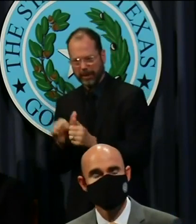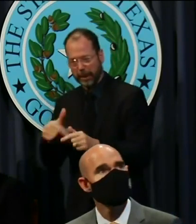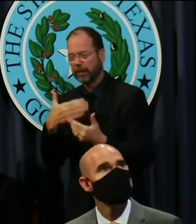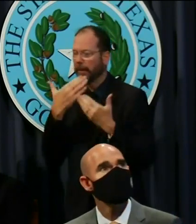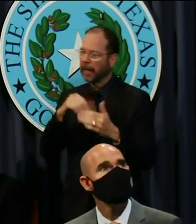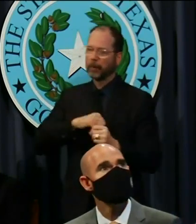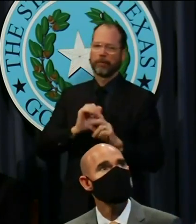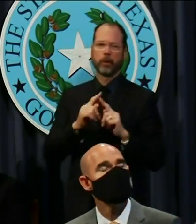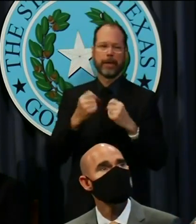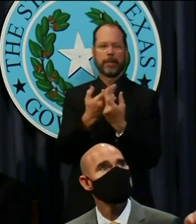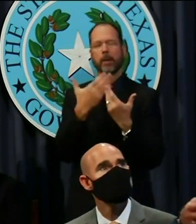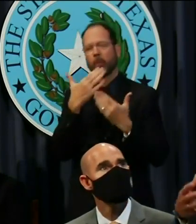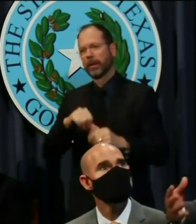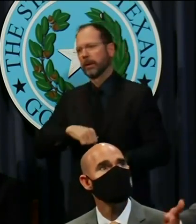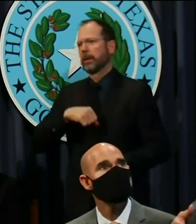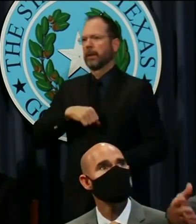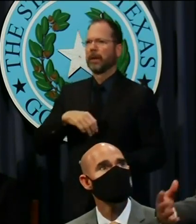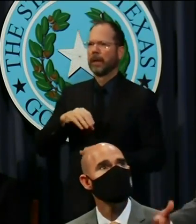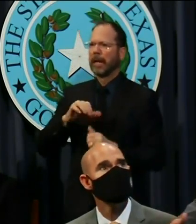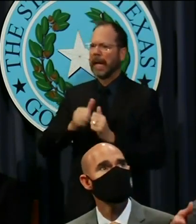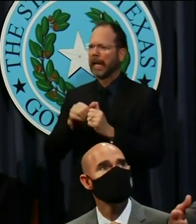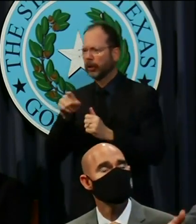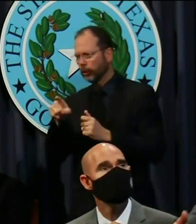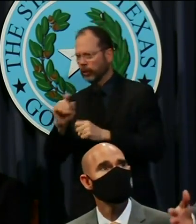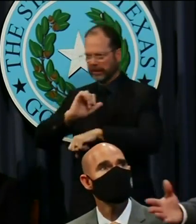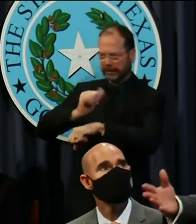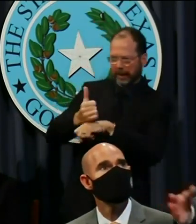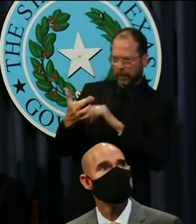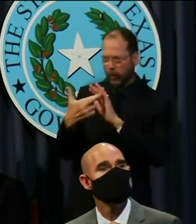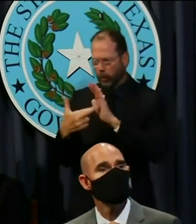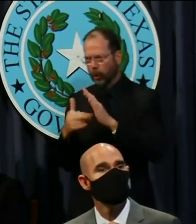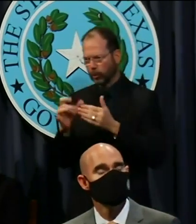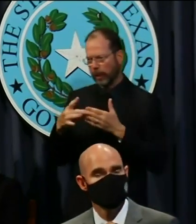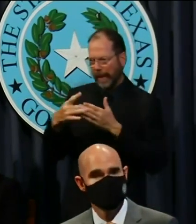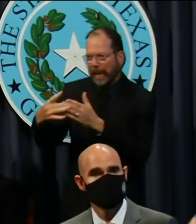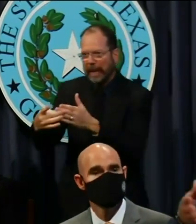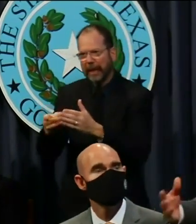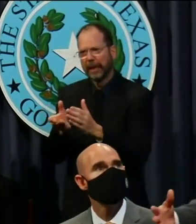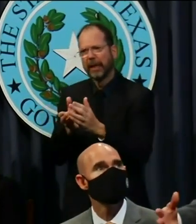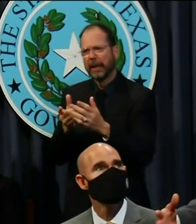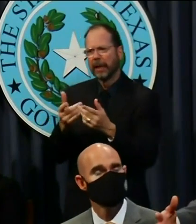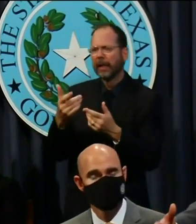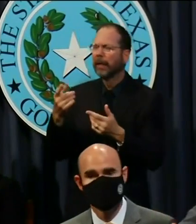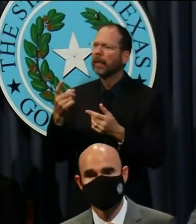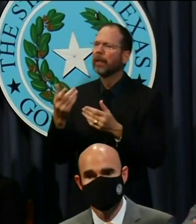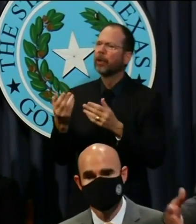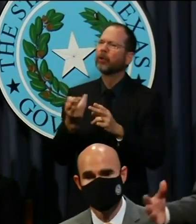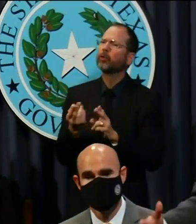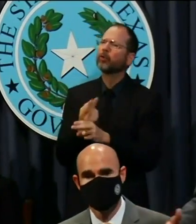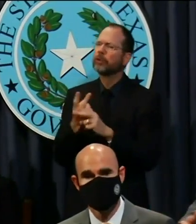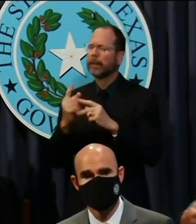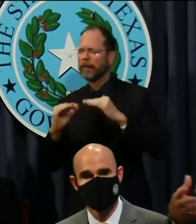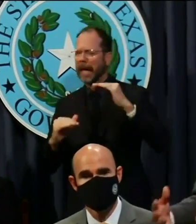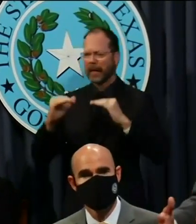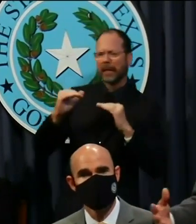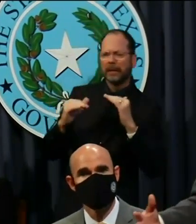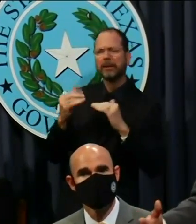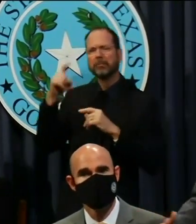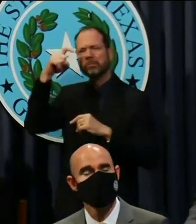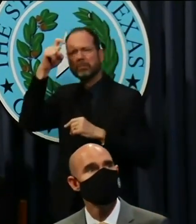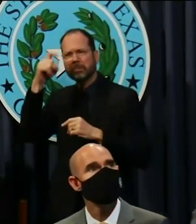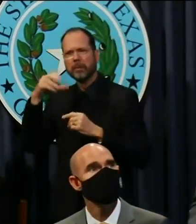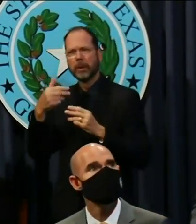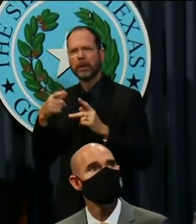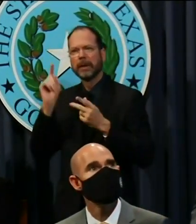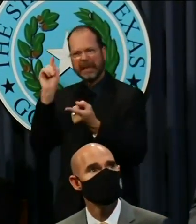pleased and very confident in the metrics that you've set forth to help guide us through the balance of this until we get a vaccine, better therapeutic